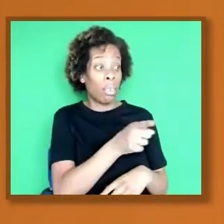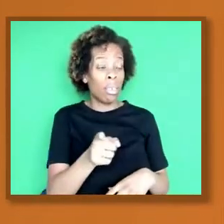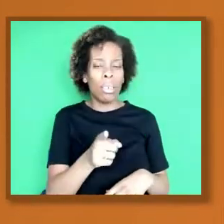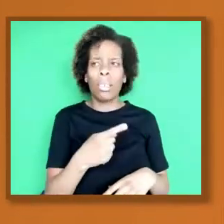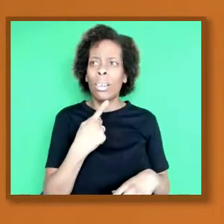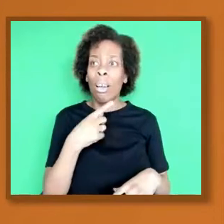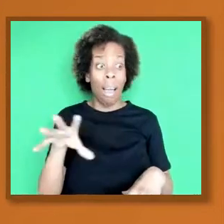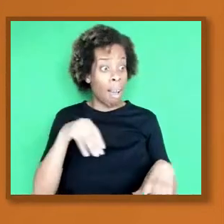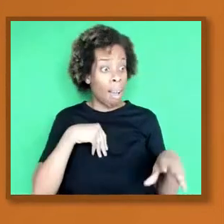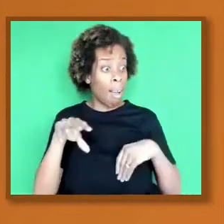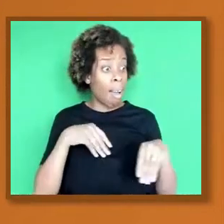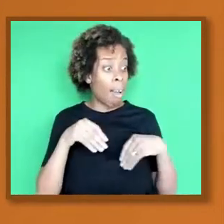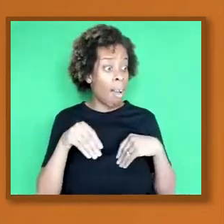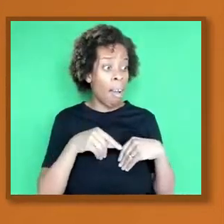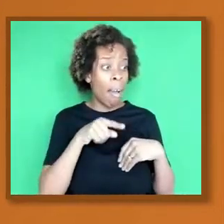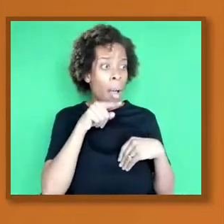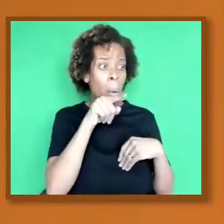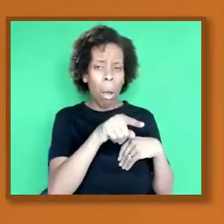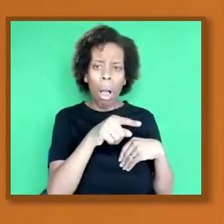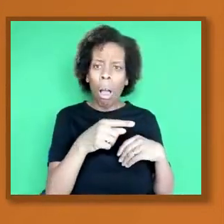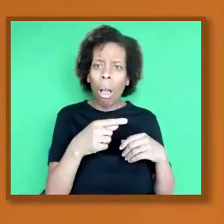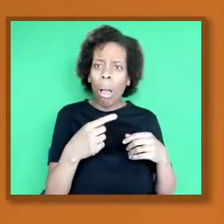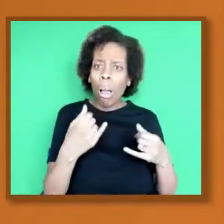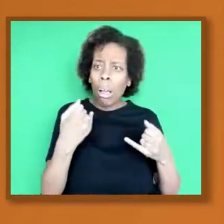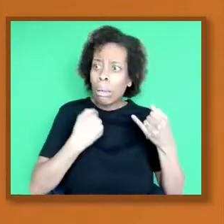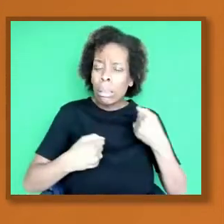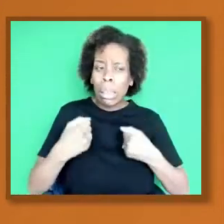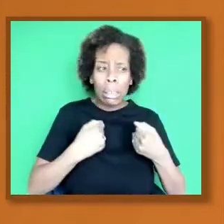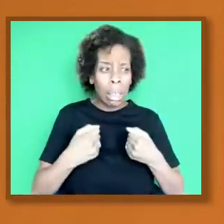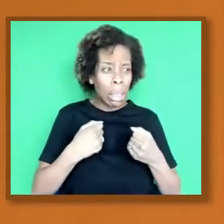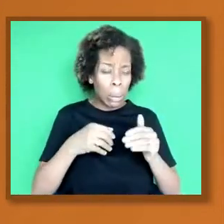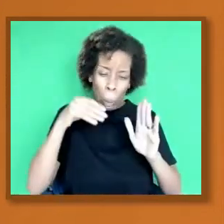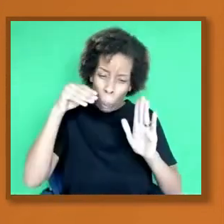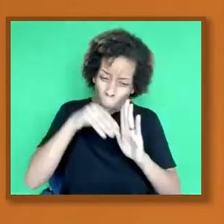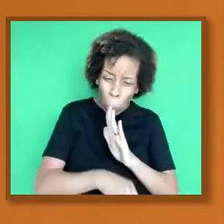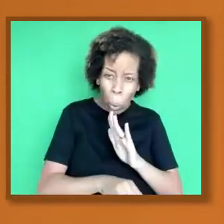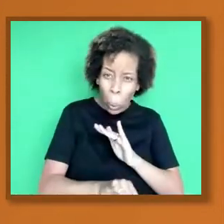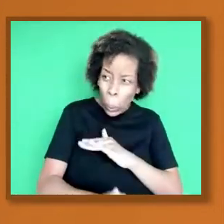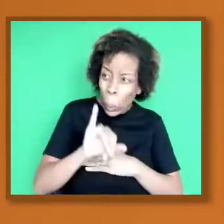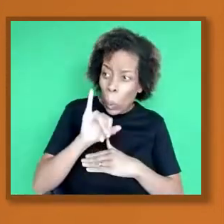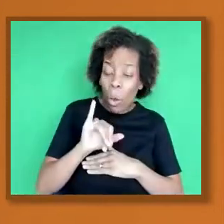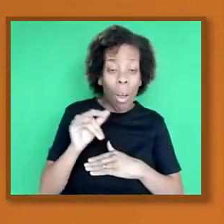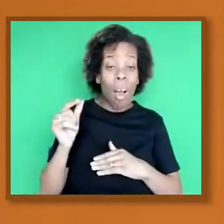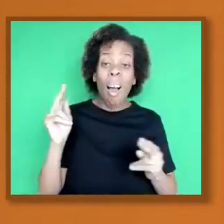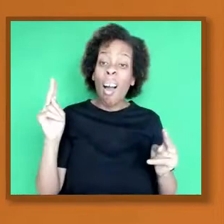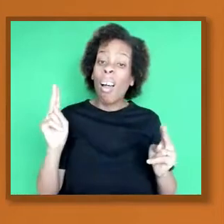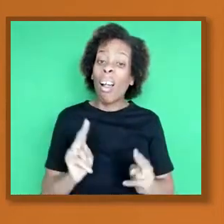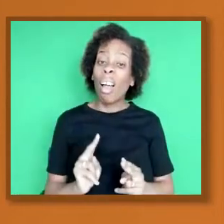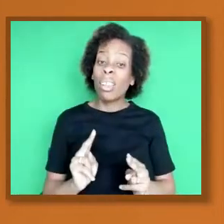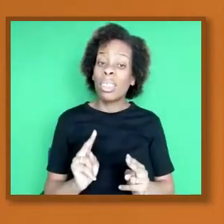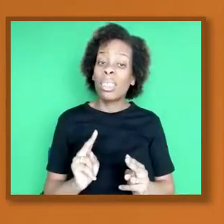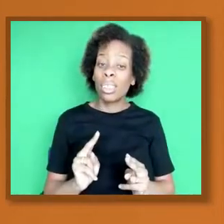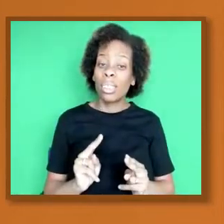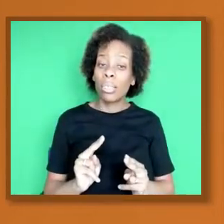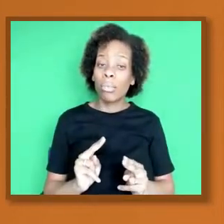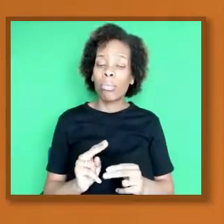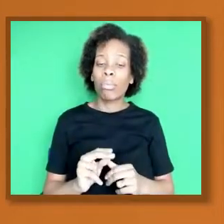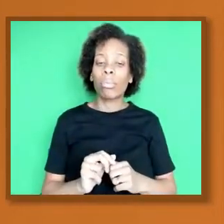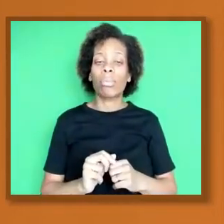disease. And the study came out recently, and Wayne touched on this, and I think it's really key, that